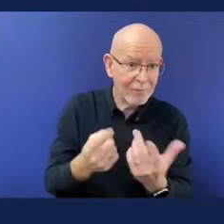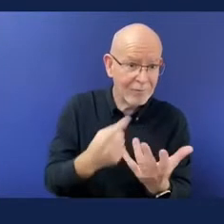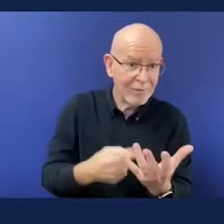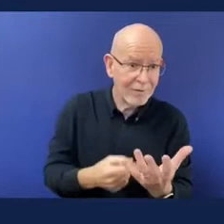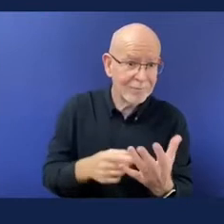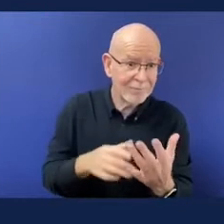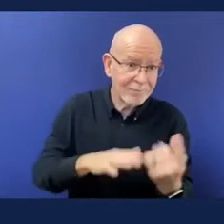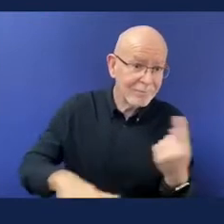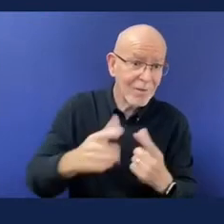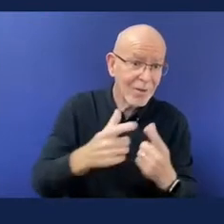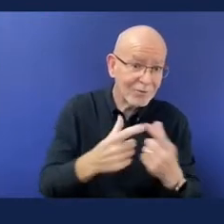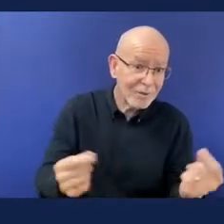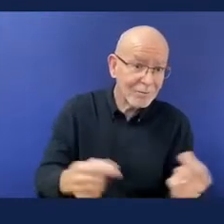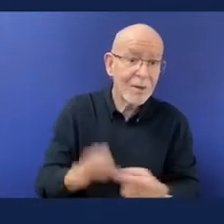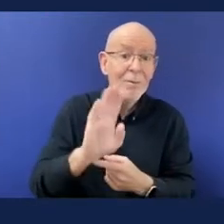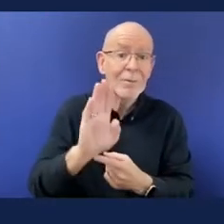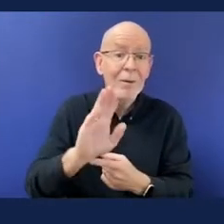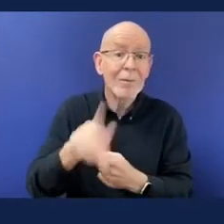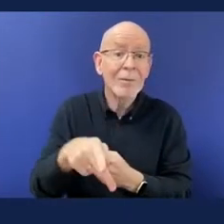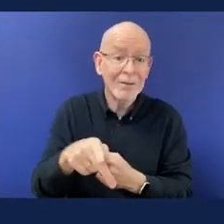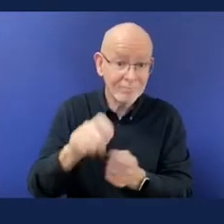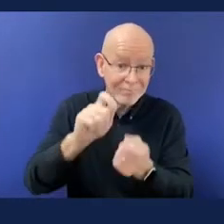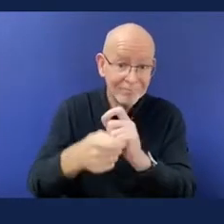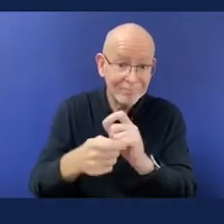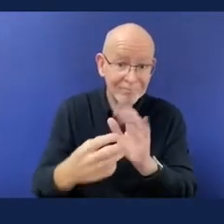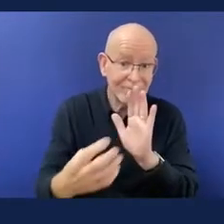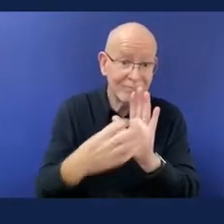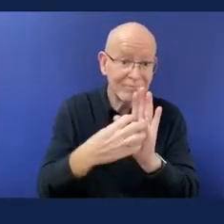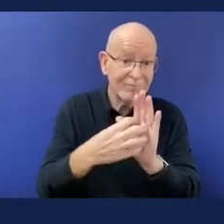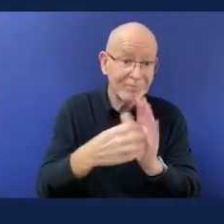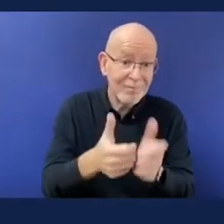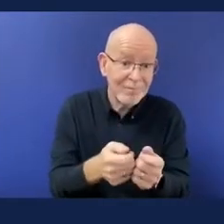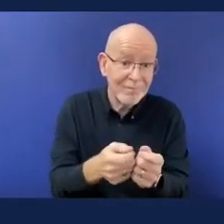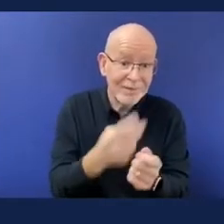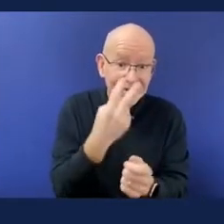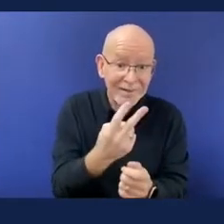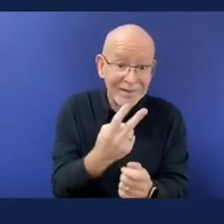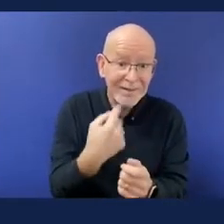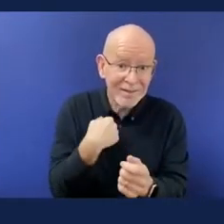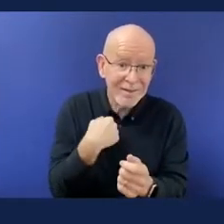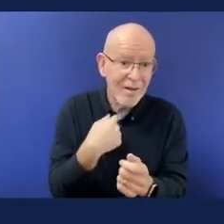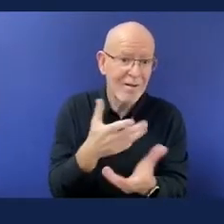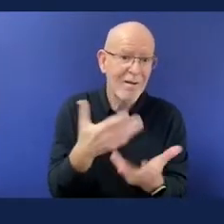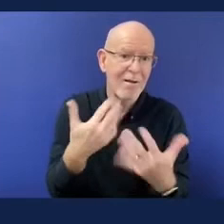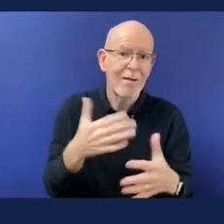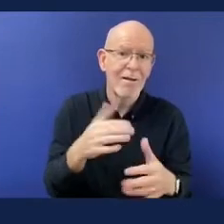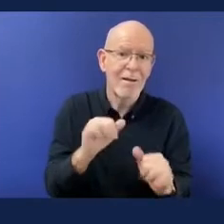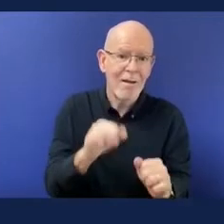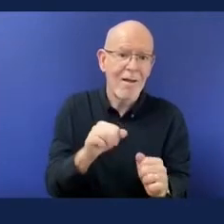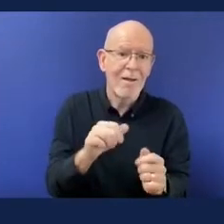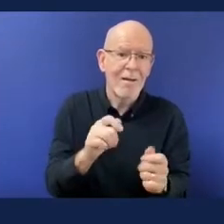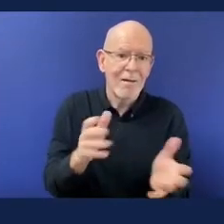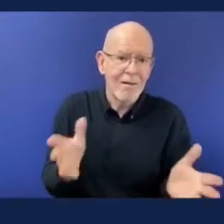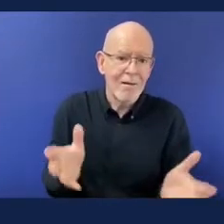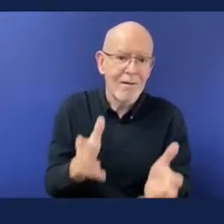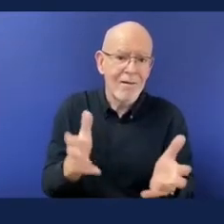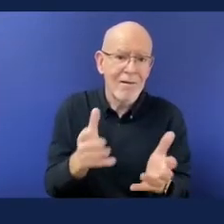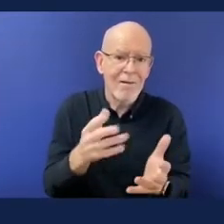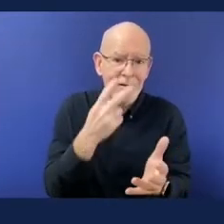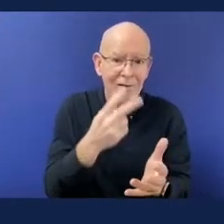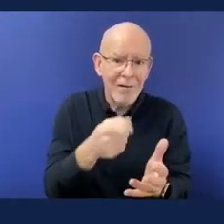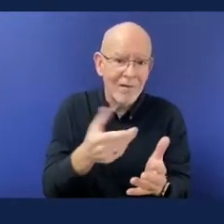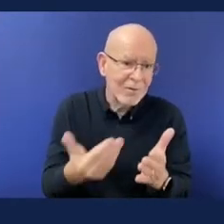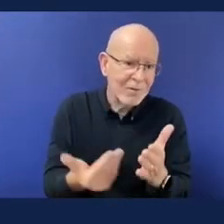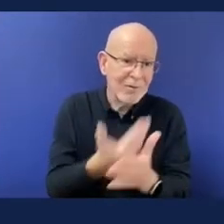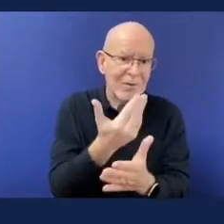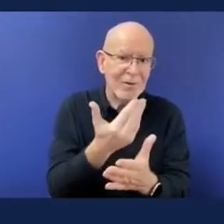these are some of the headline results so within three weeks three quarters of a billion people had seen the campaign from